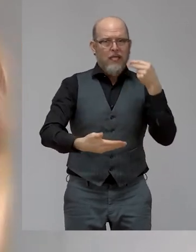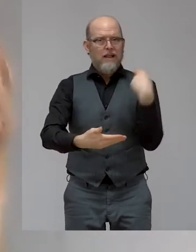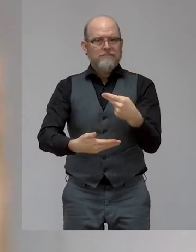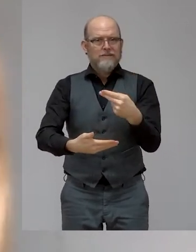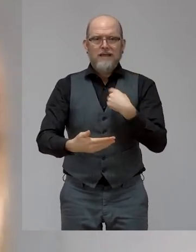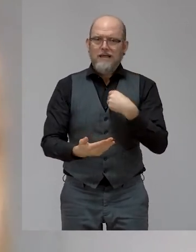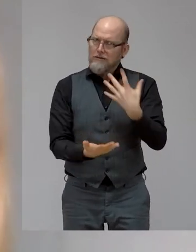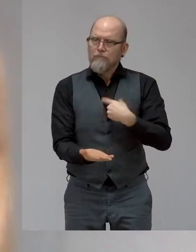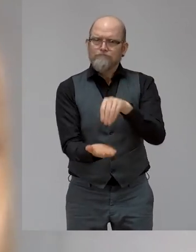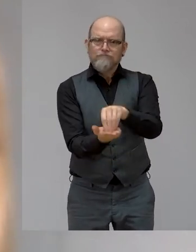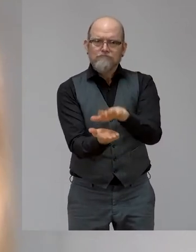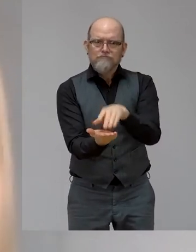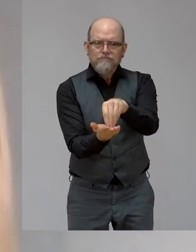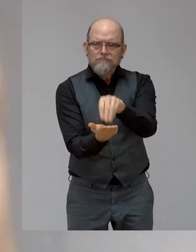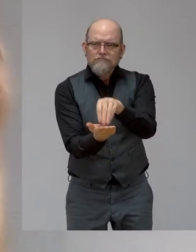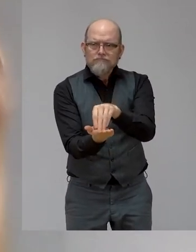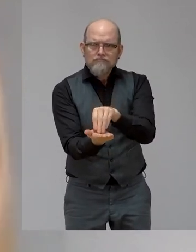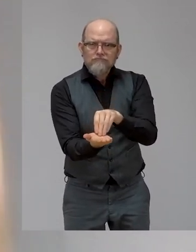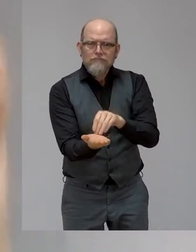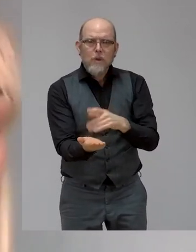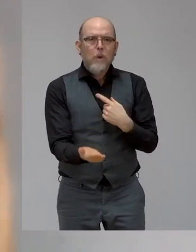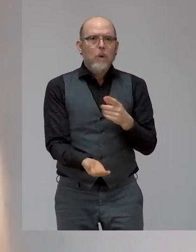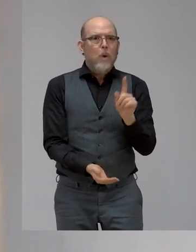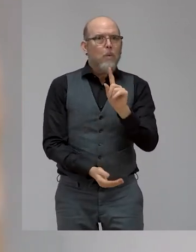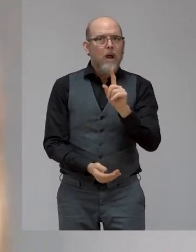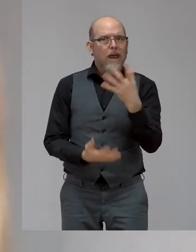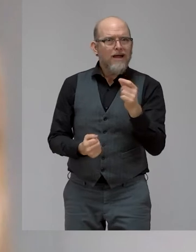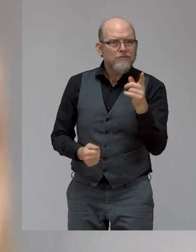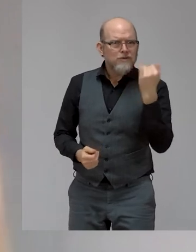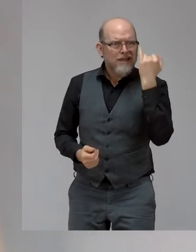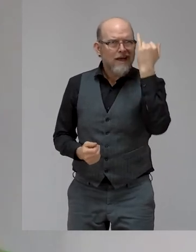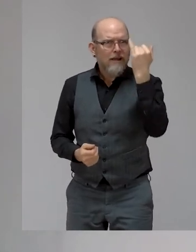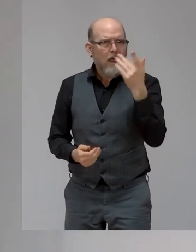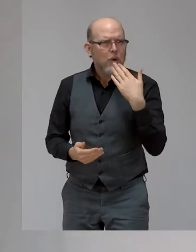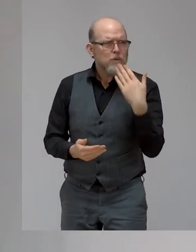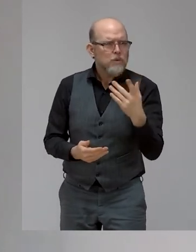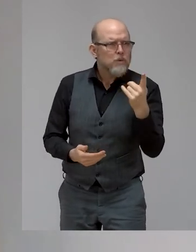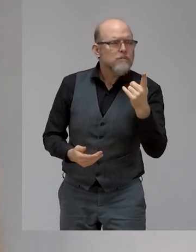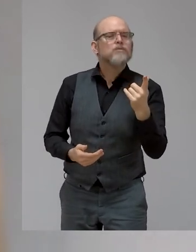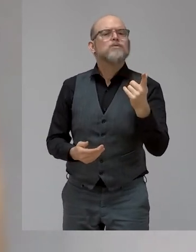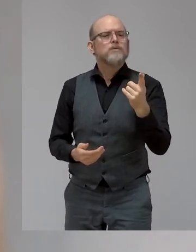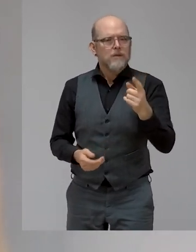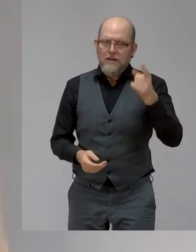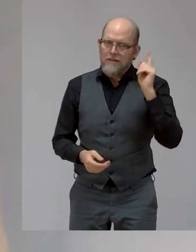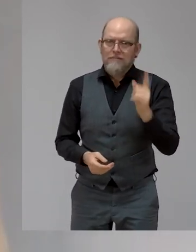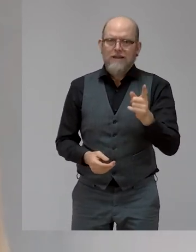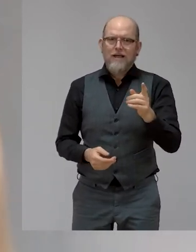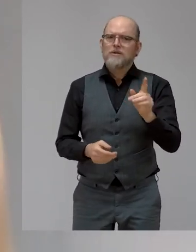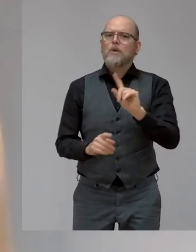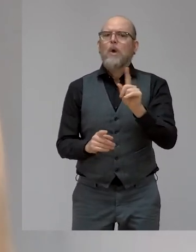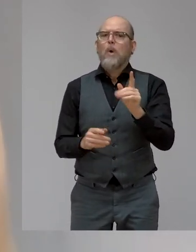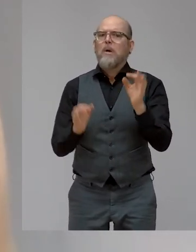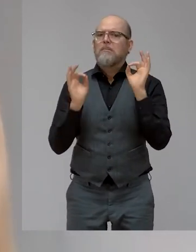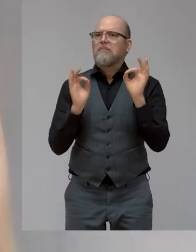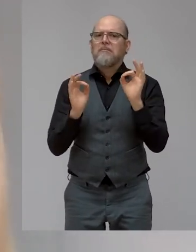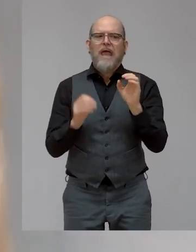anybody out there who has an idea. You don't have to be Richard Branson to make it happen. You don't even have to be Martin Nestle. You just